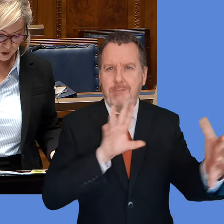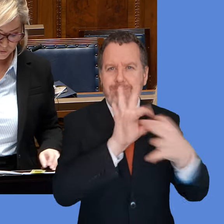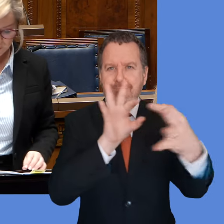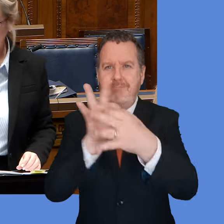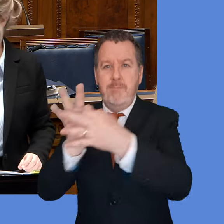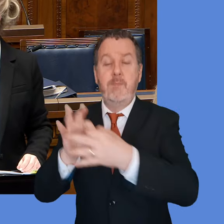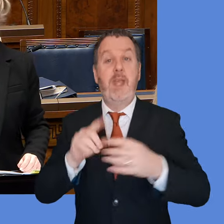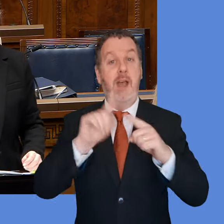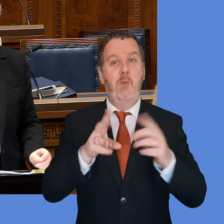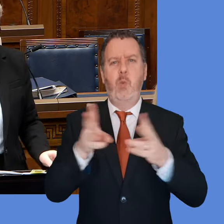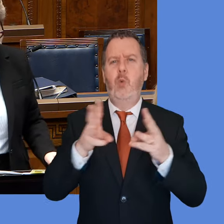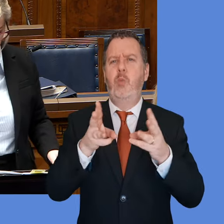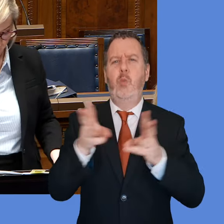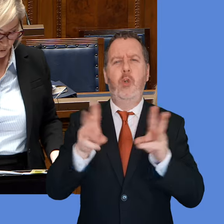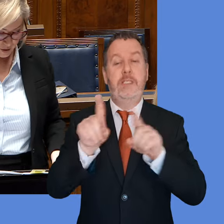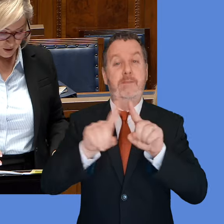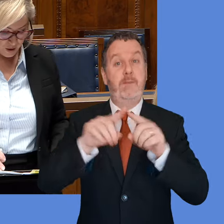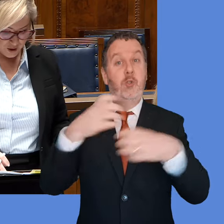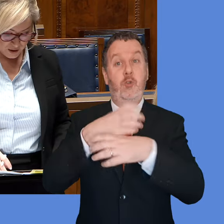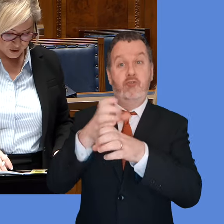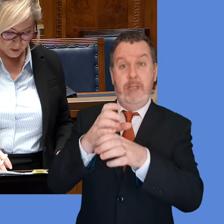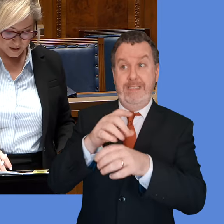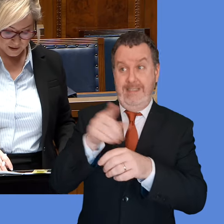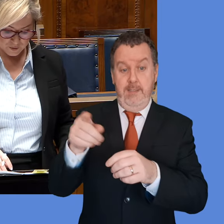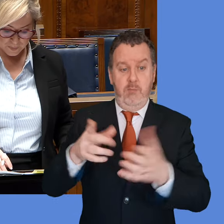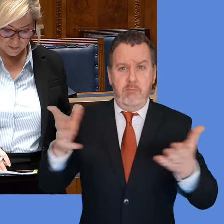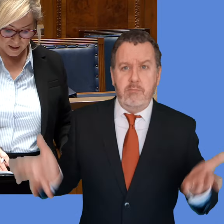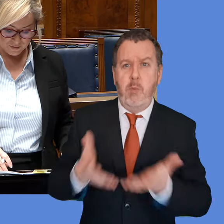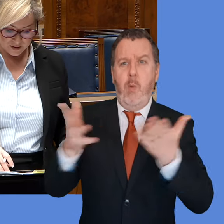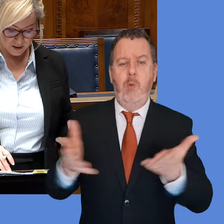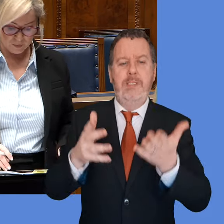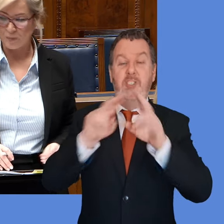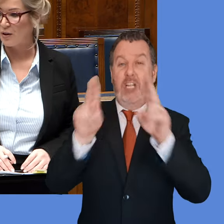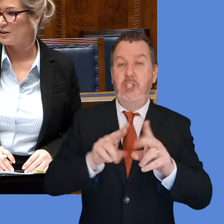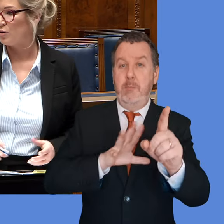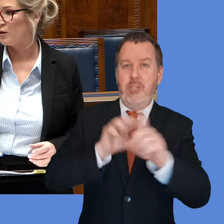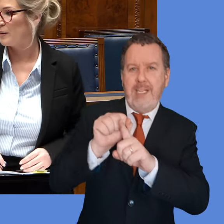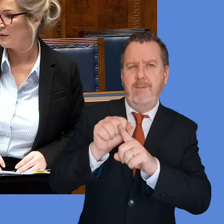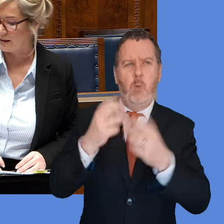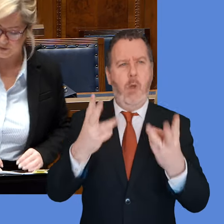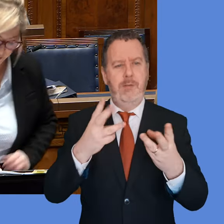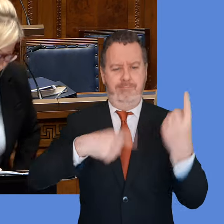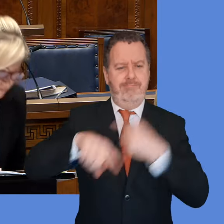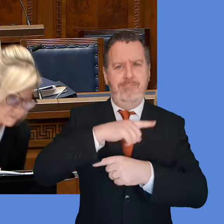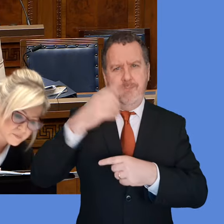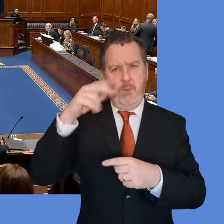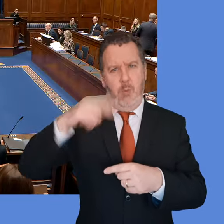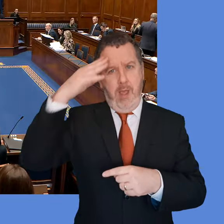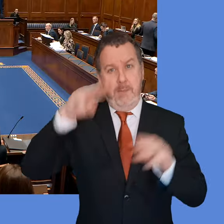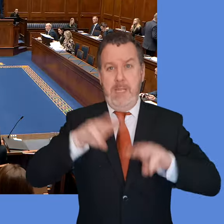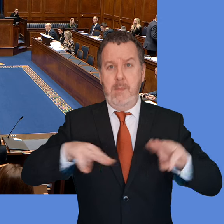then plan to work with our partners right across the globe to promote our international objectives, bringing benefits and prosperity to all of the people that live here.